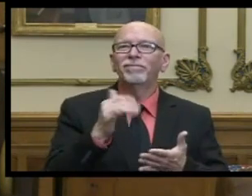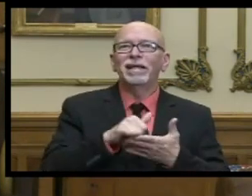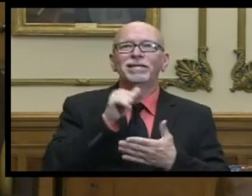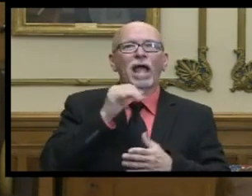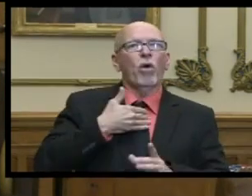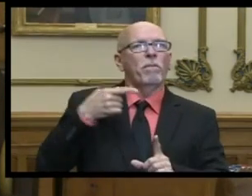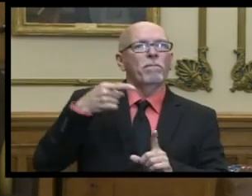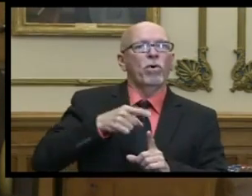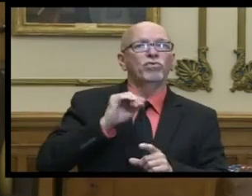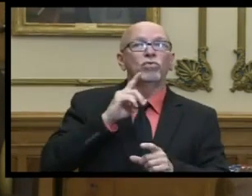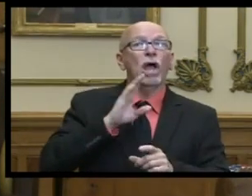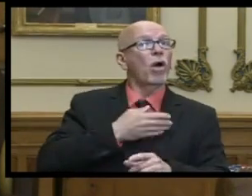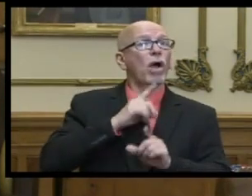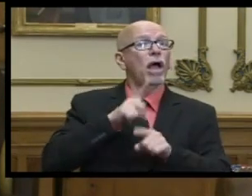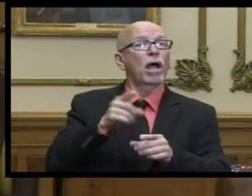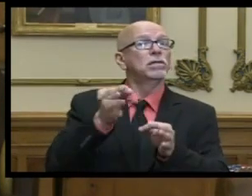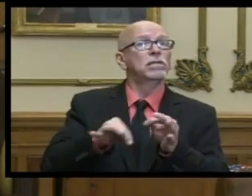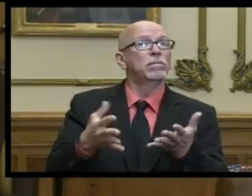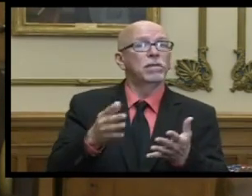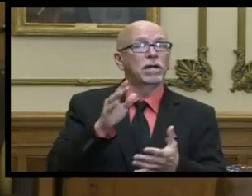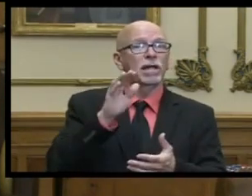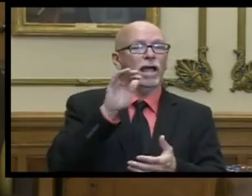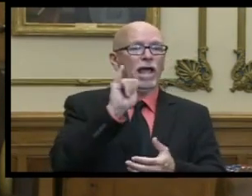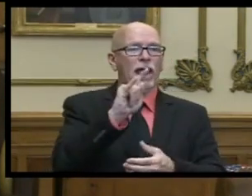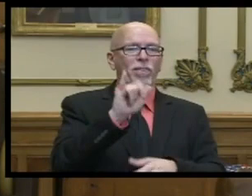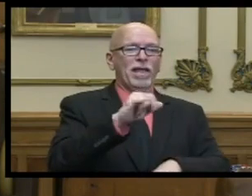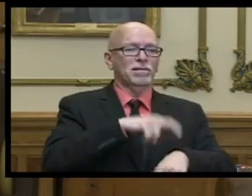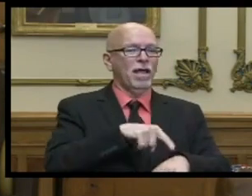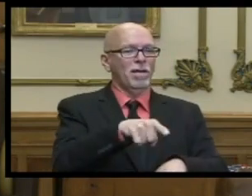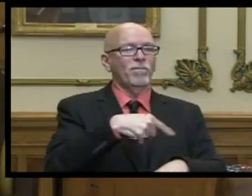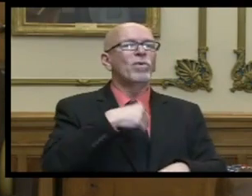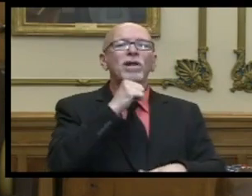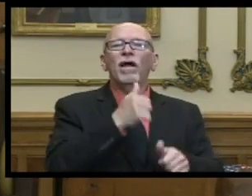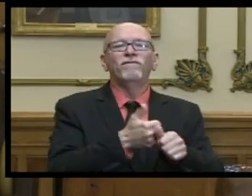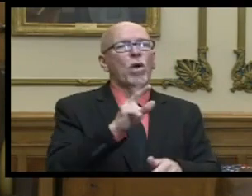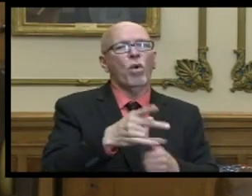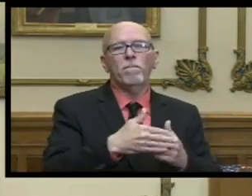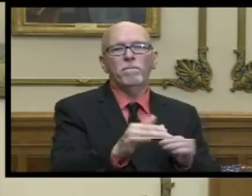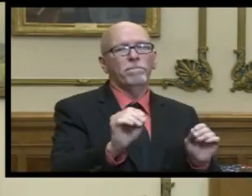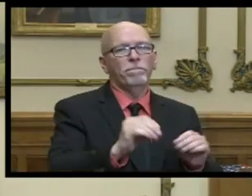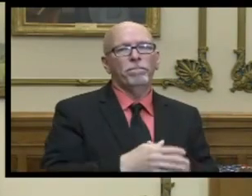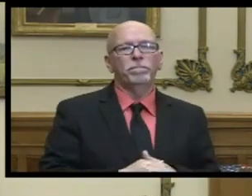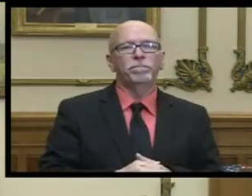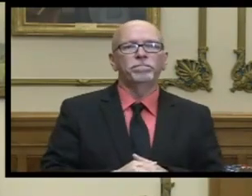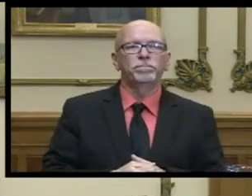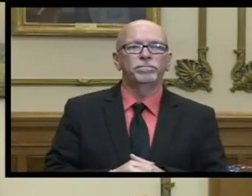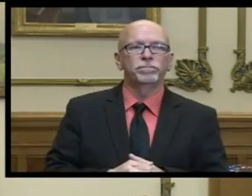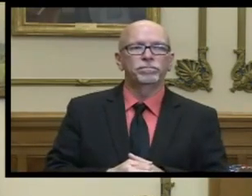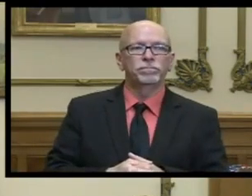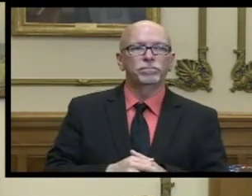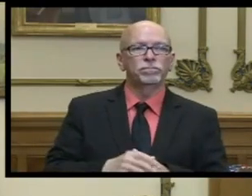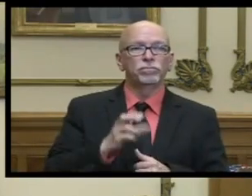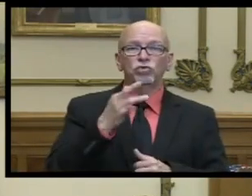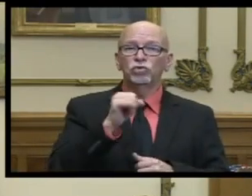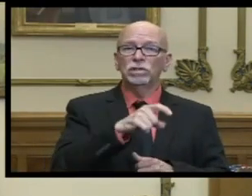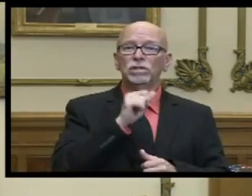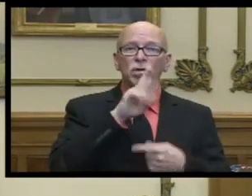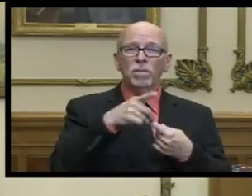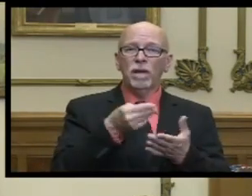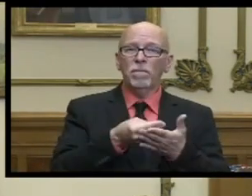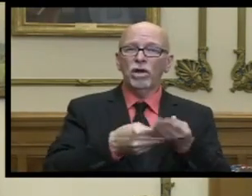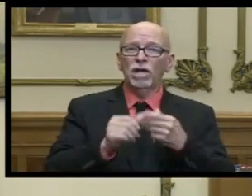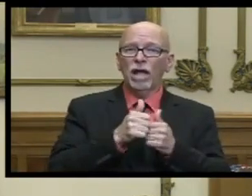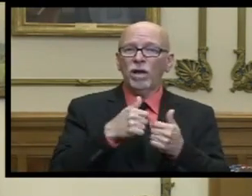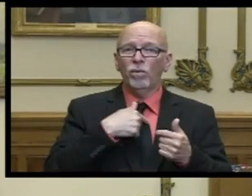the simple answer right now is at that time and no we did not follow up on anyone chris you want to take the budget how we make